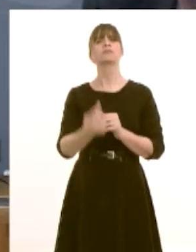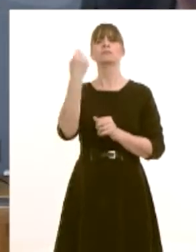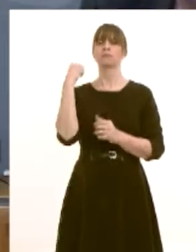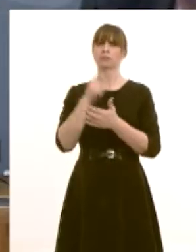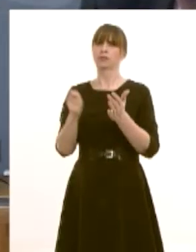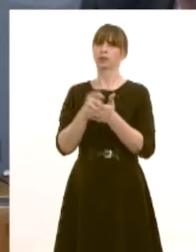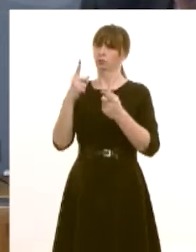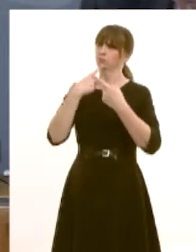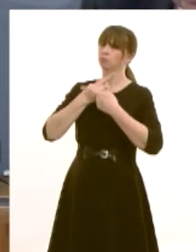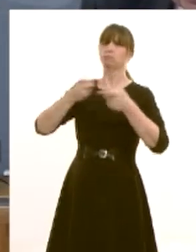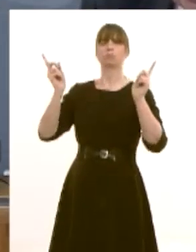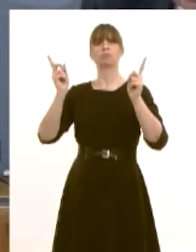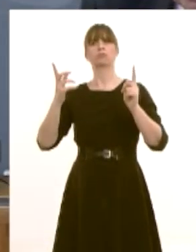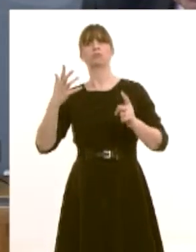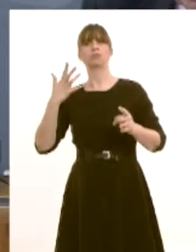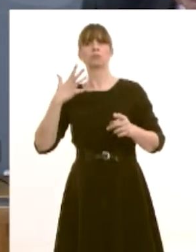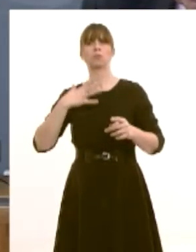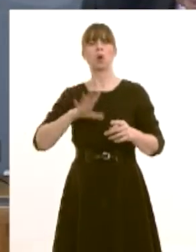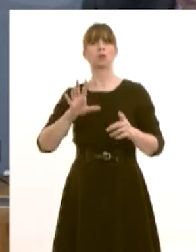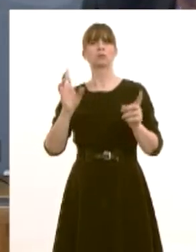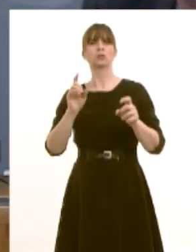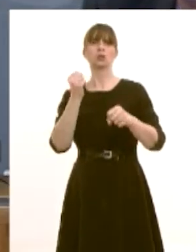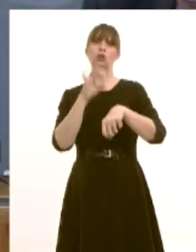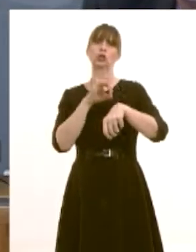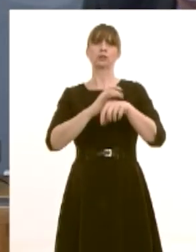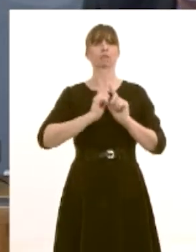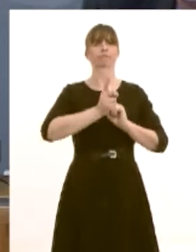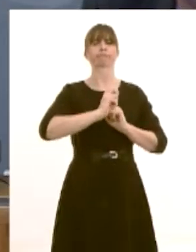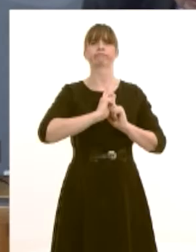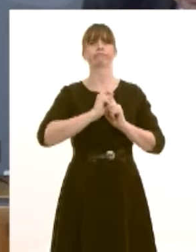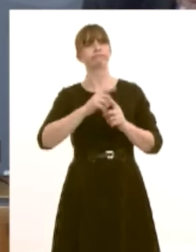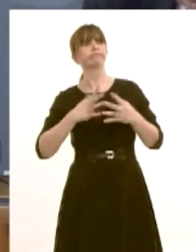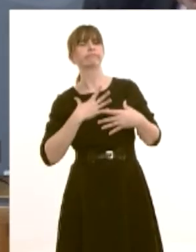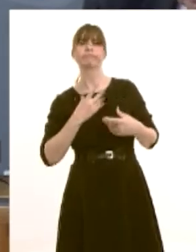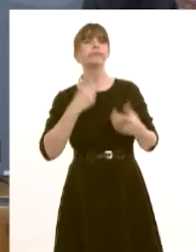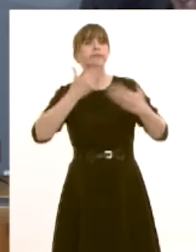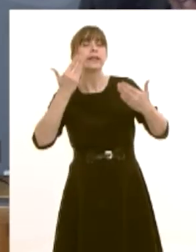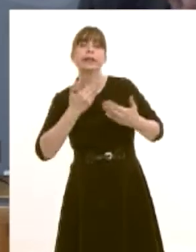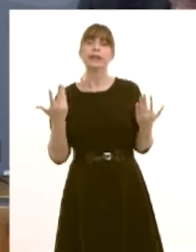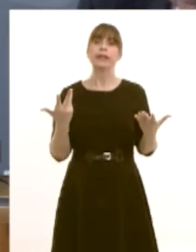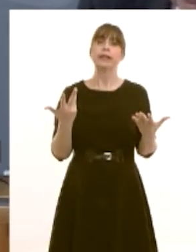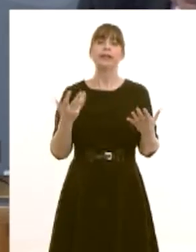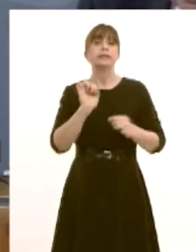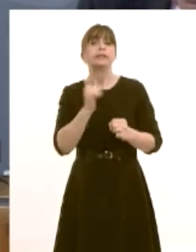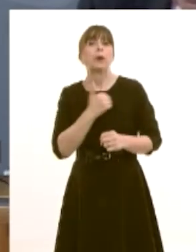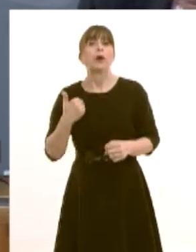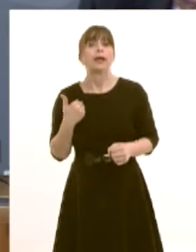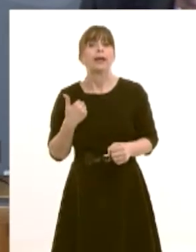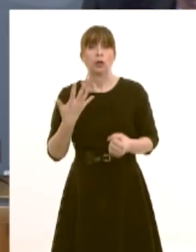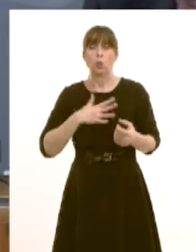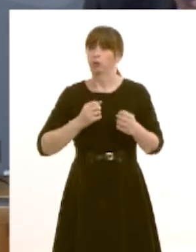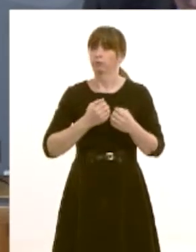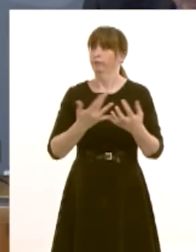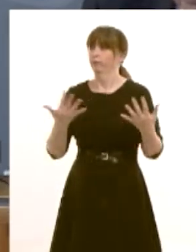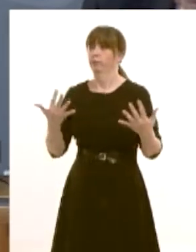surgeries more accessible to working people so that they could access local gp services in the evenings and saturday mornings now the result